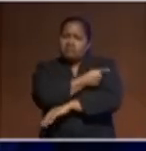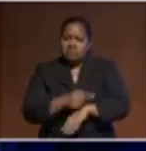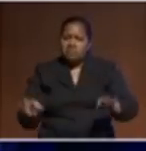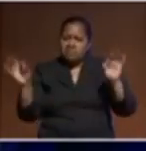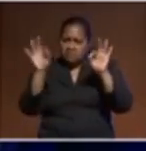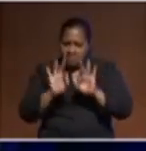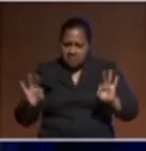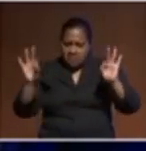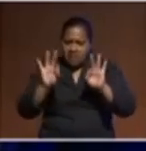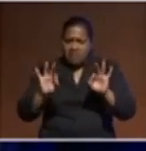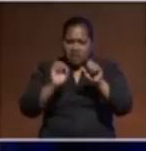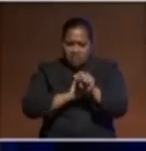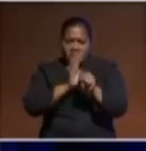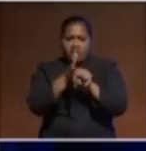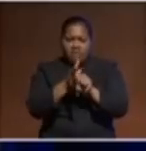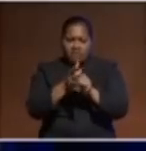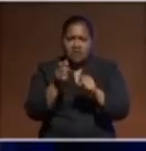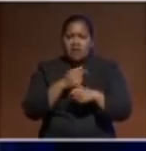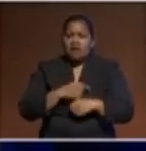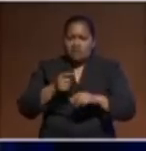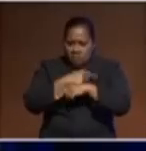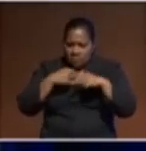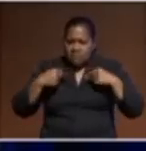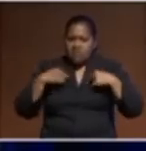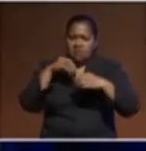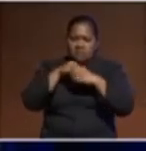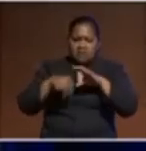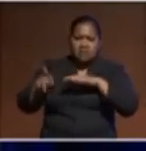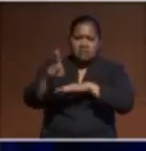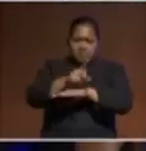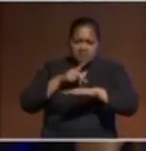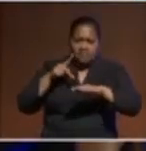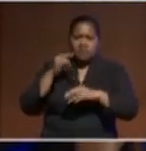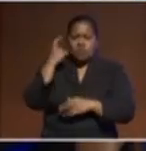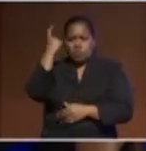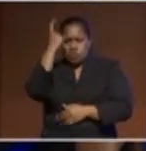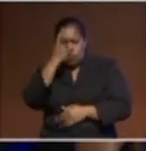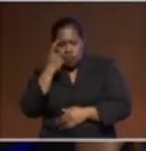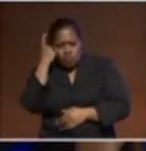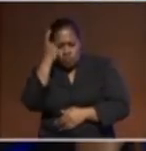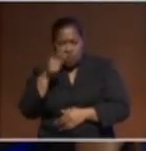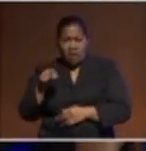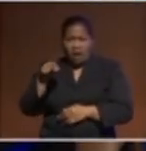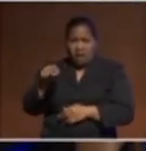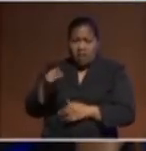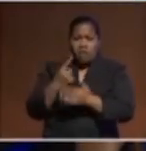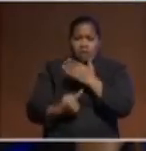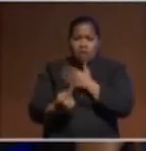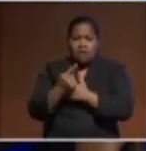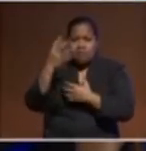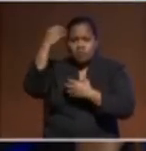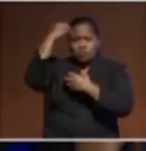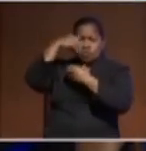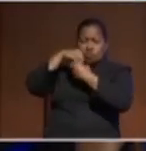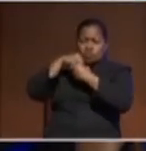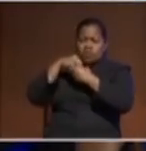were still hubbing to the Pacific, there was every chance it could become rampant in our region. And just that really weighed on my mind